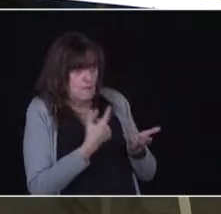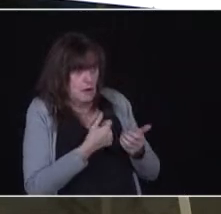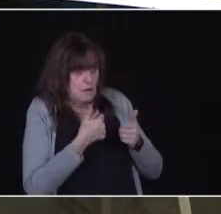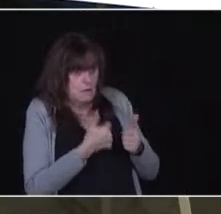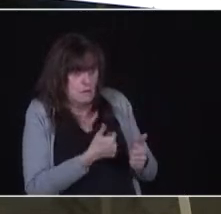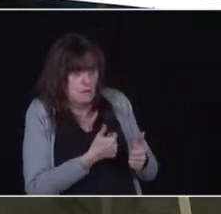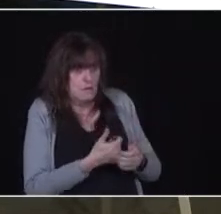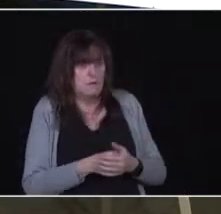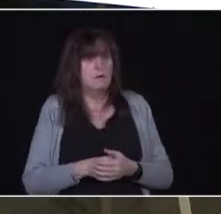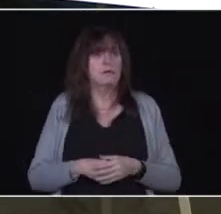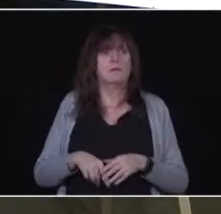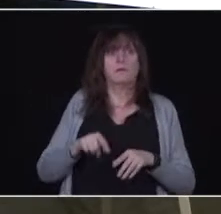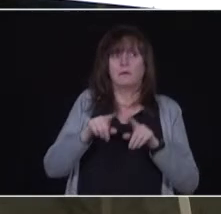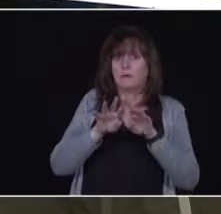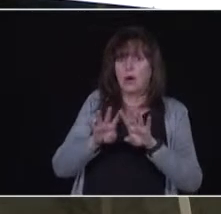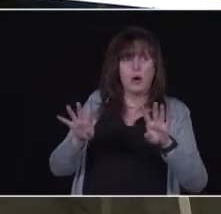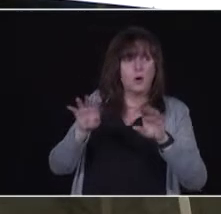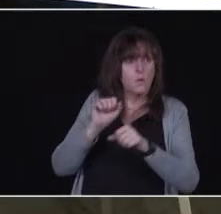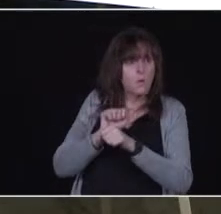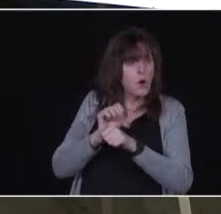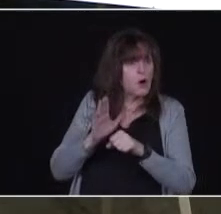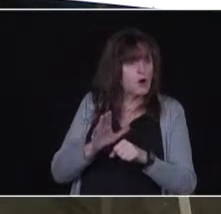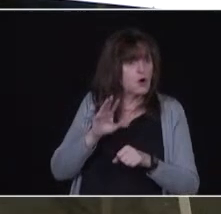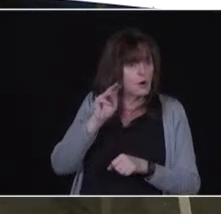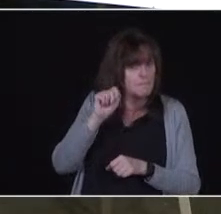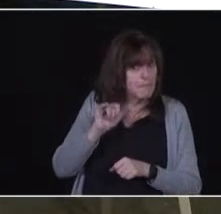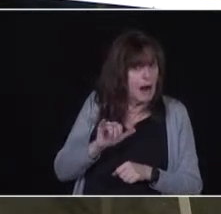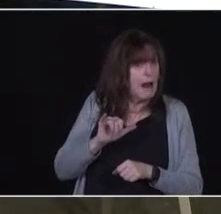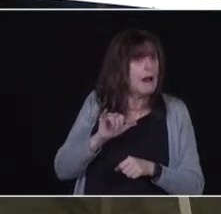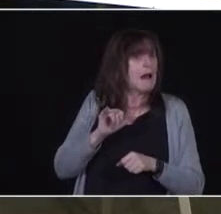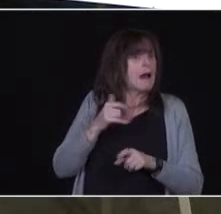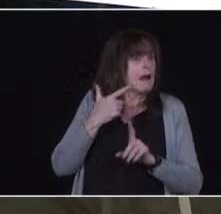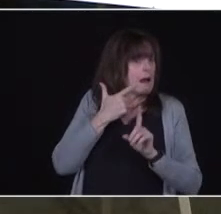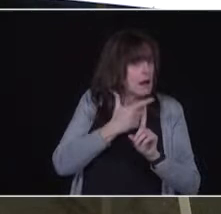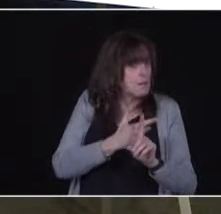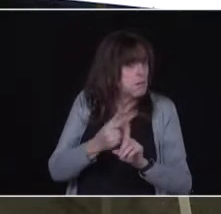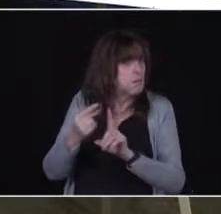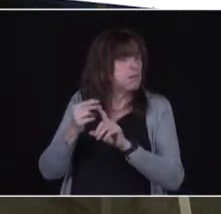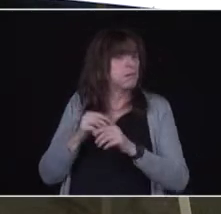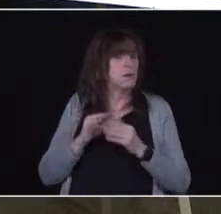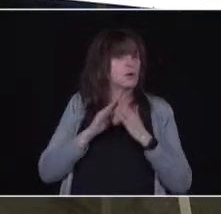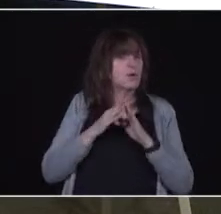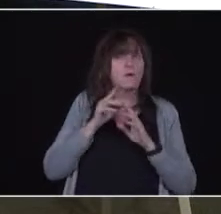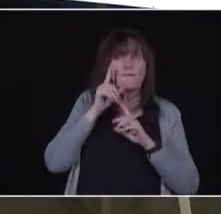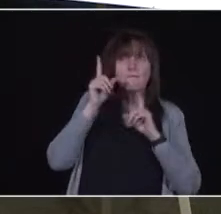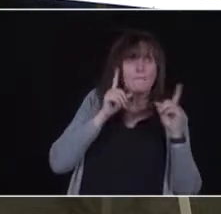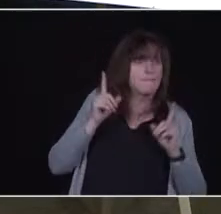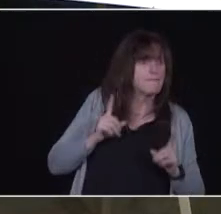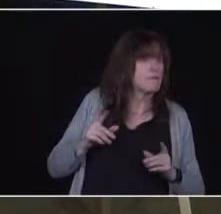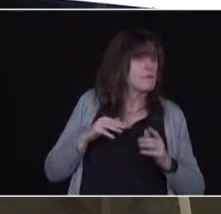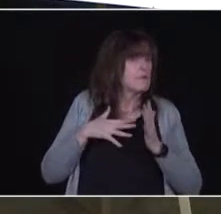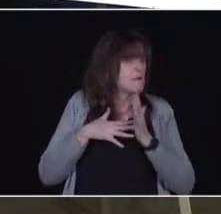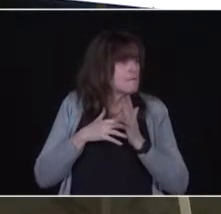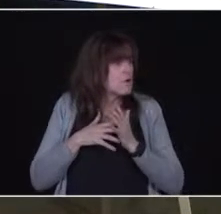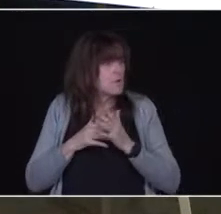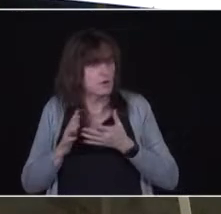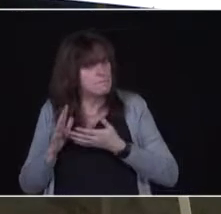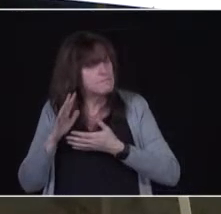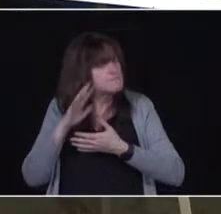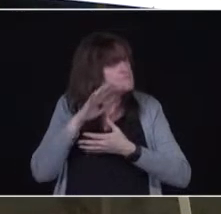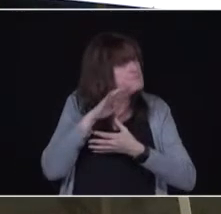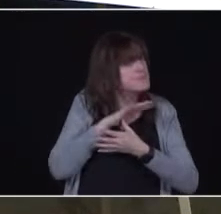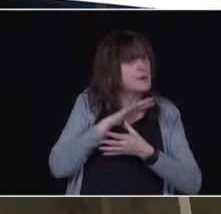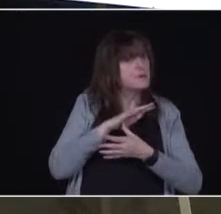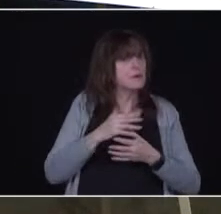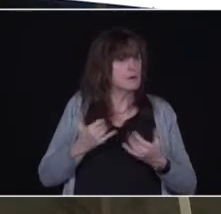rolling them out concurrently. And as I said, in the communities disproportionately affected. We are going to continue rolling really from where we are right now,